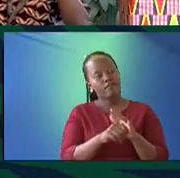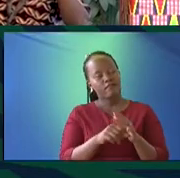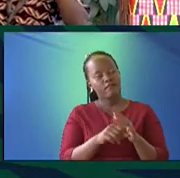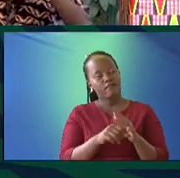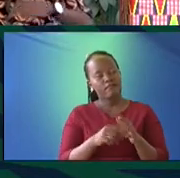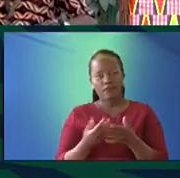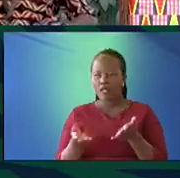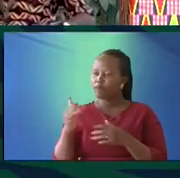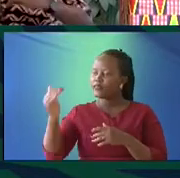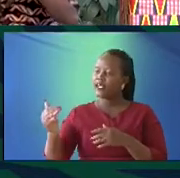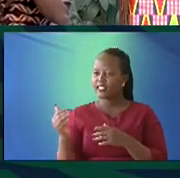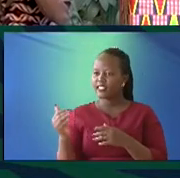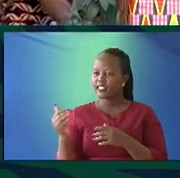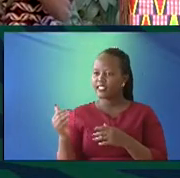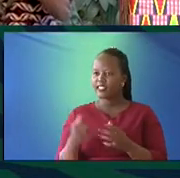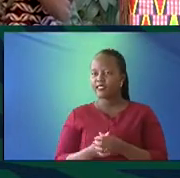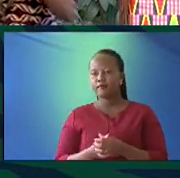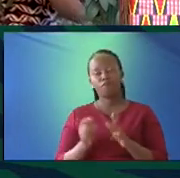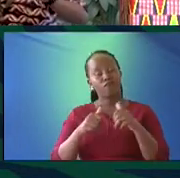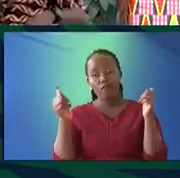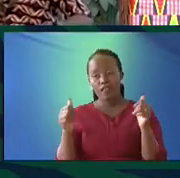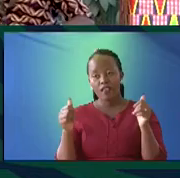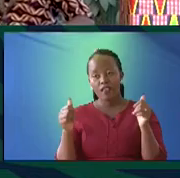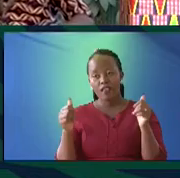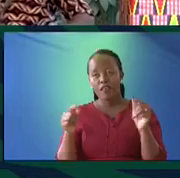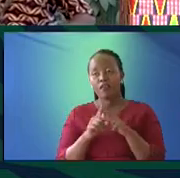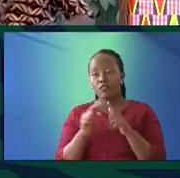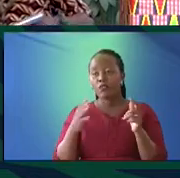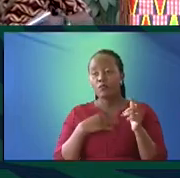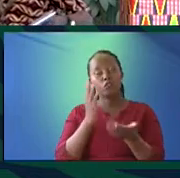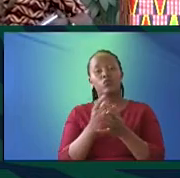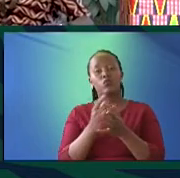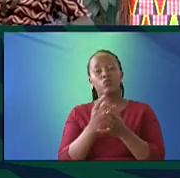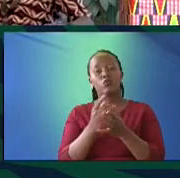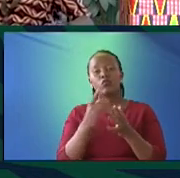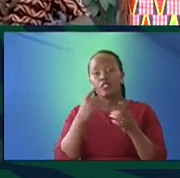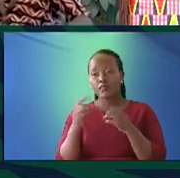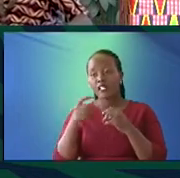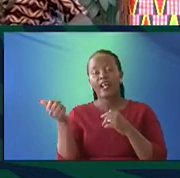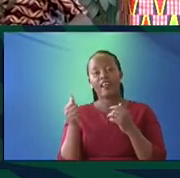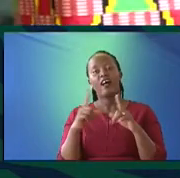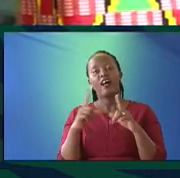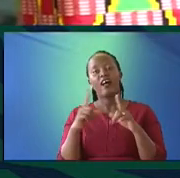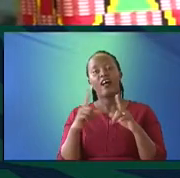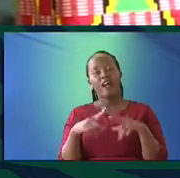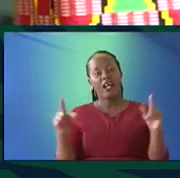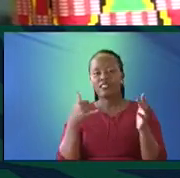go to you. Okay. Thank you very much. Well, just to answer you first, I do speak another African language, which is Kikuyu.